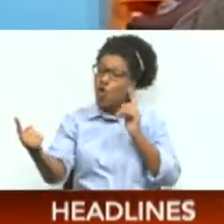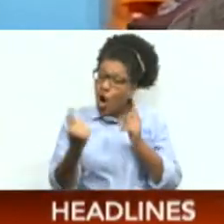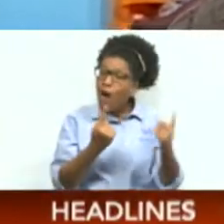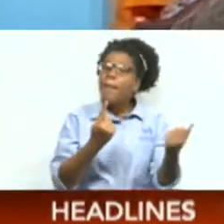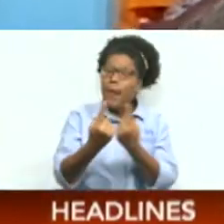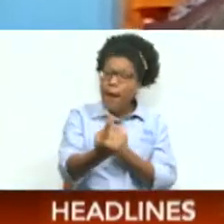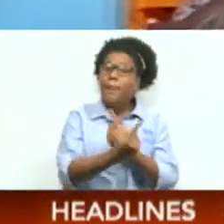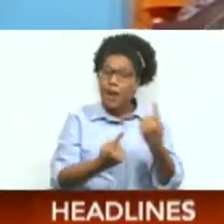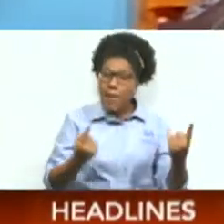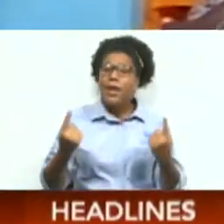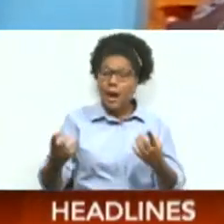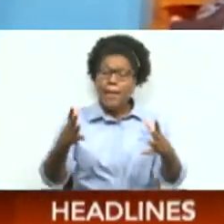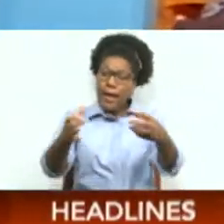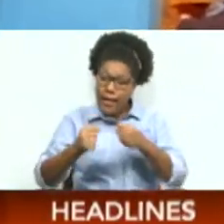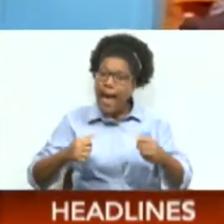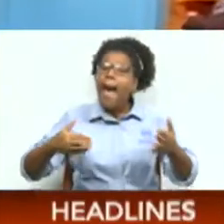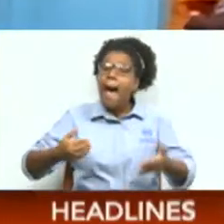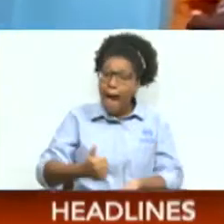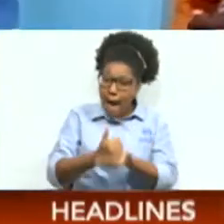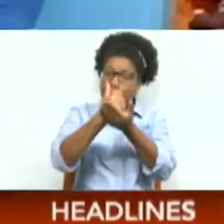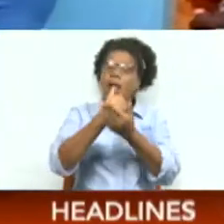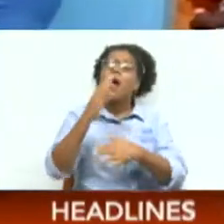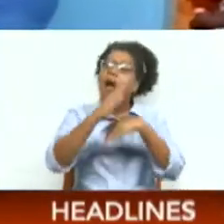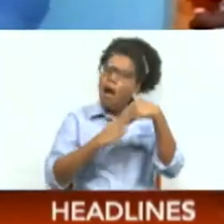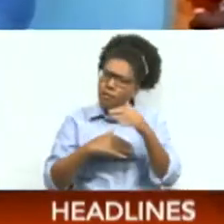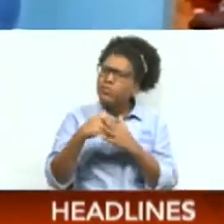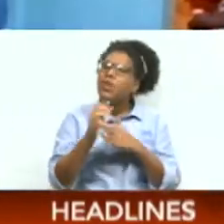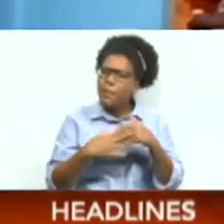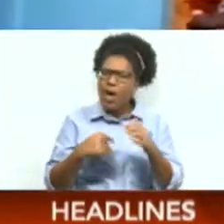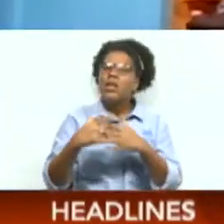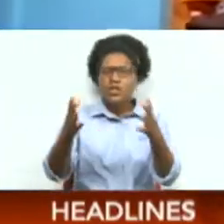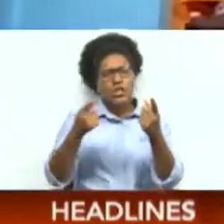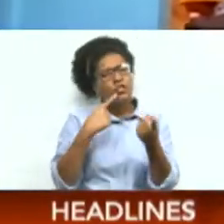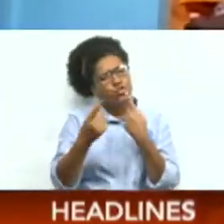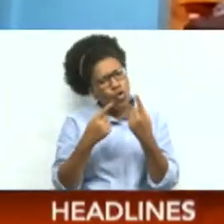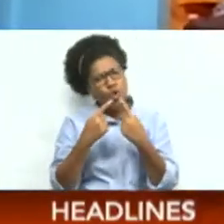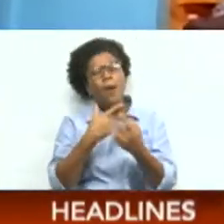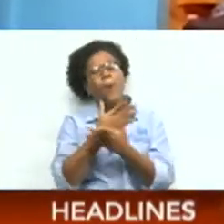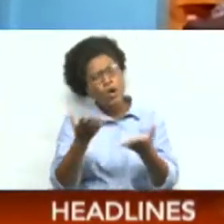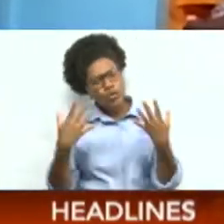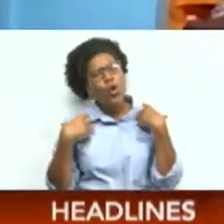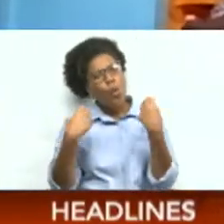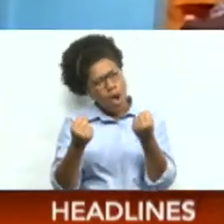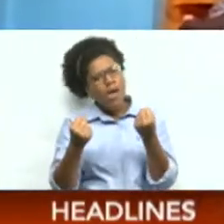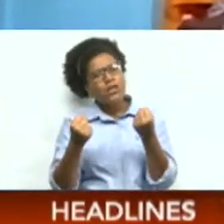and we are happy that you are comfortable enough to come and talk about this issue related to health.